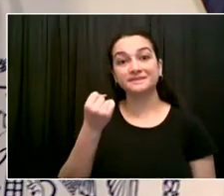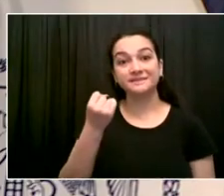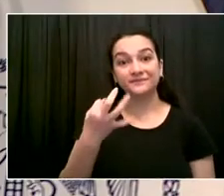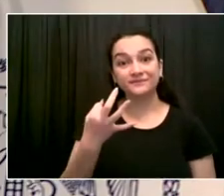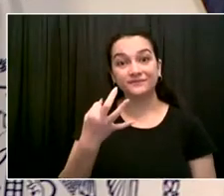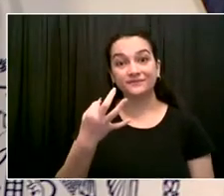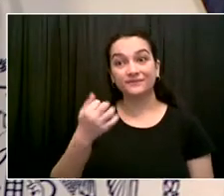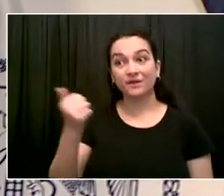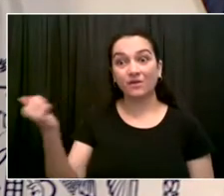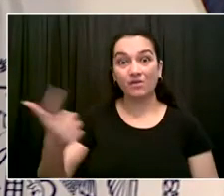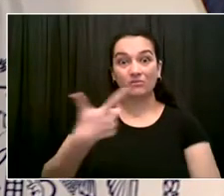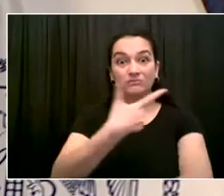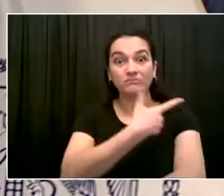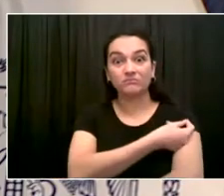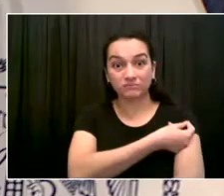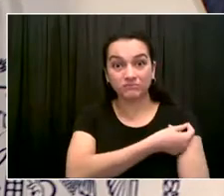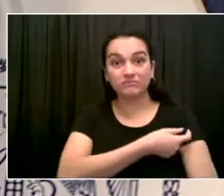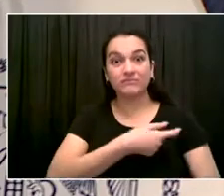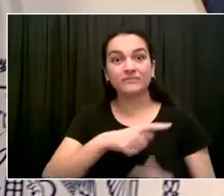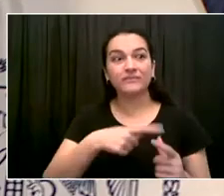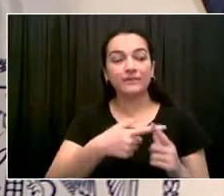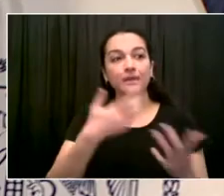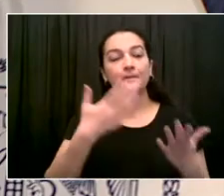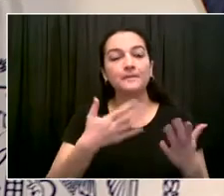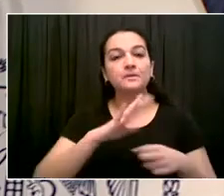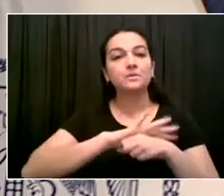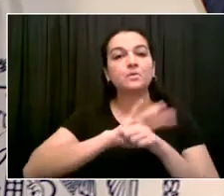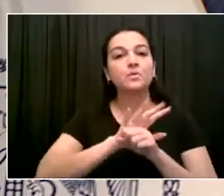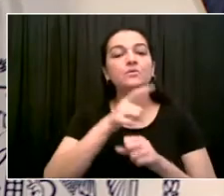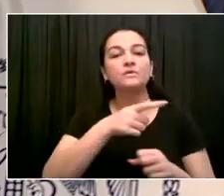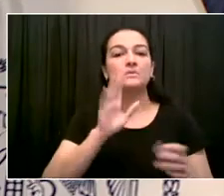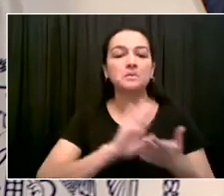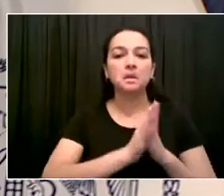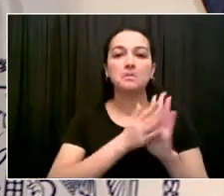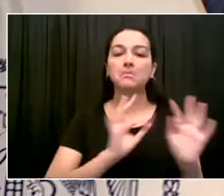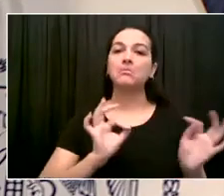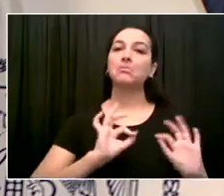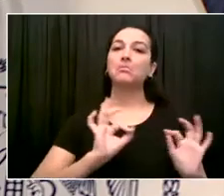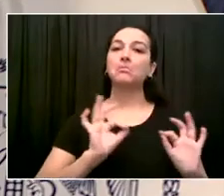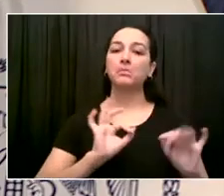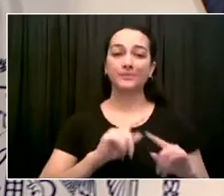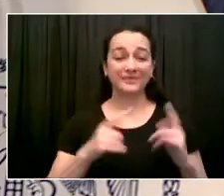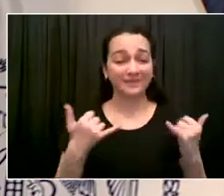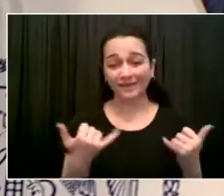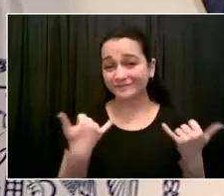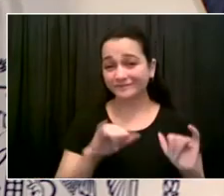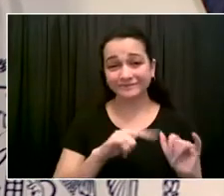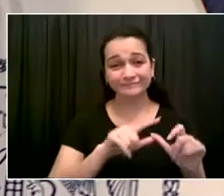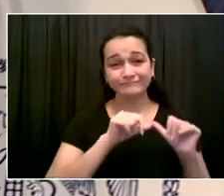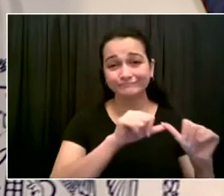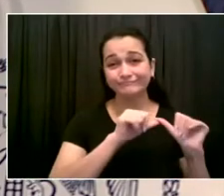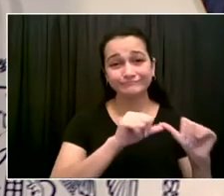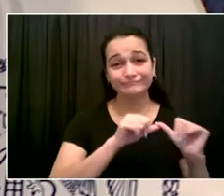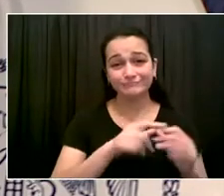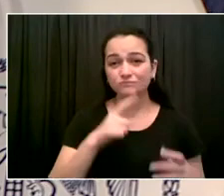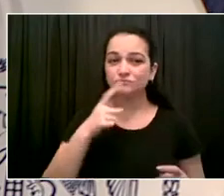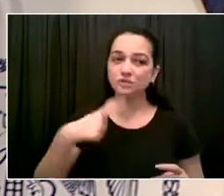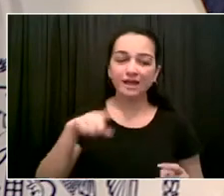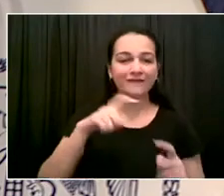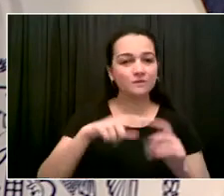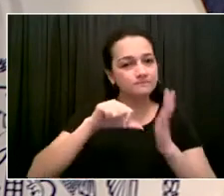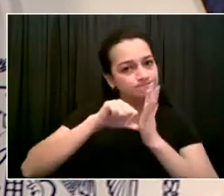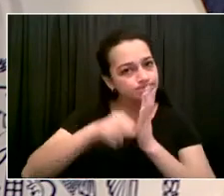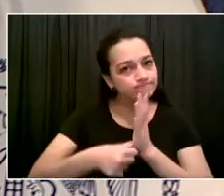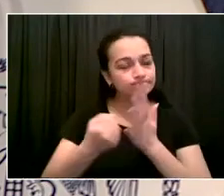scheme of things. We want to focus on vaccination, vaccination, vaccination. We want to make very clear the separation between all